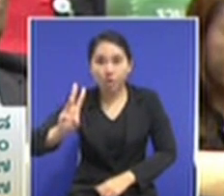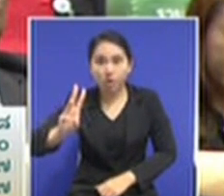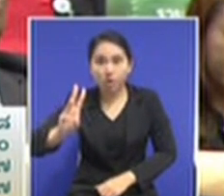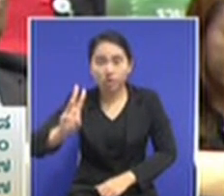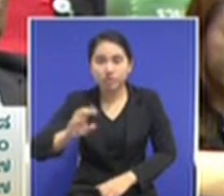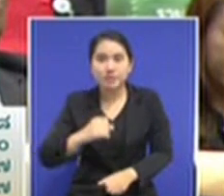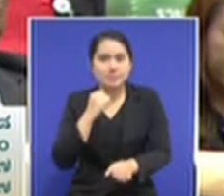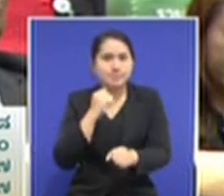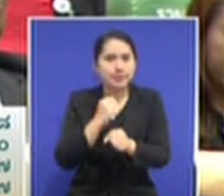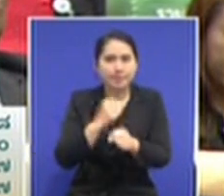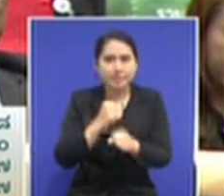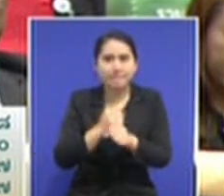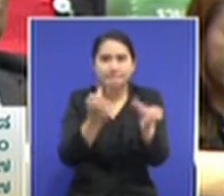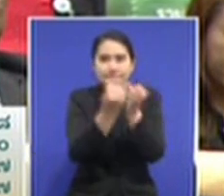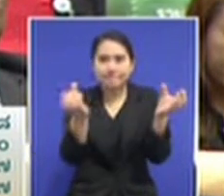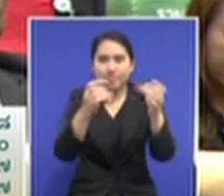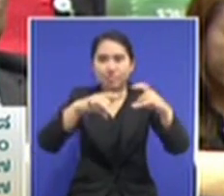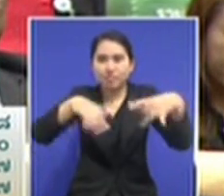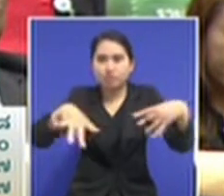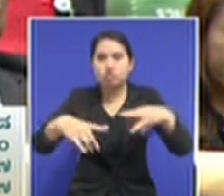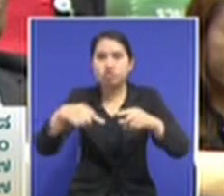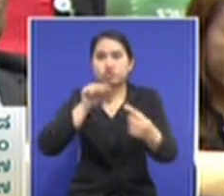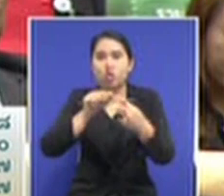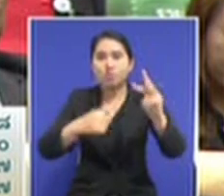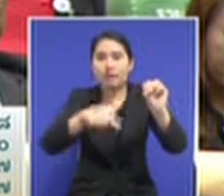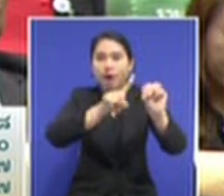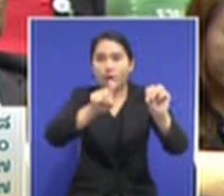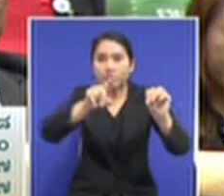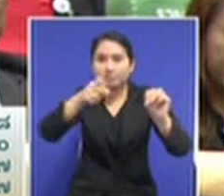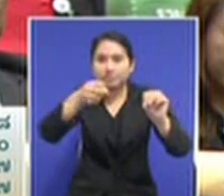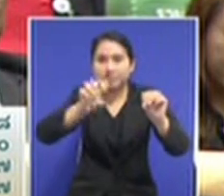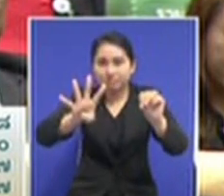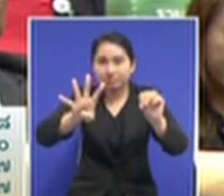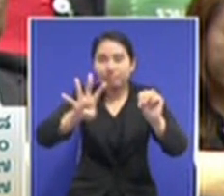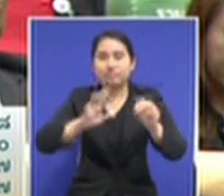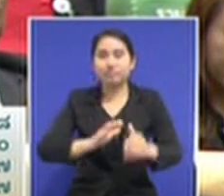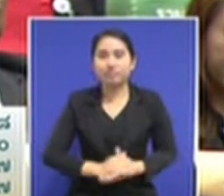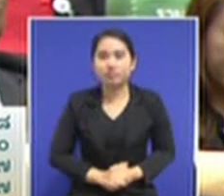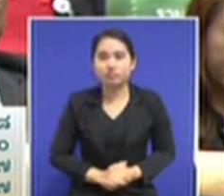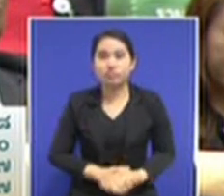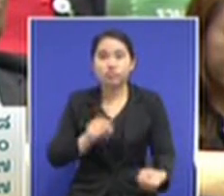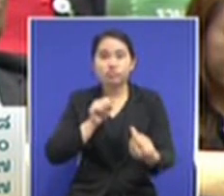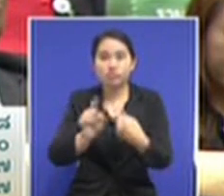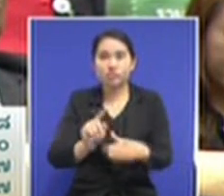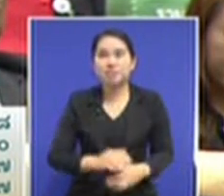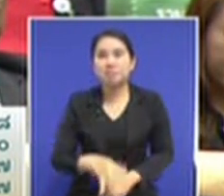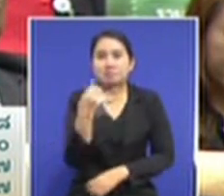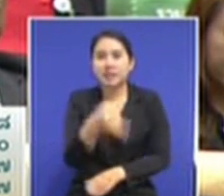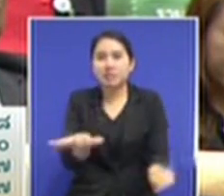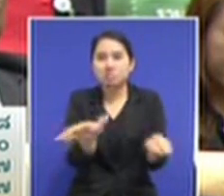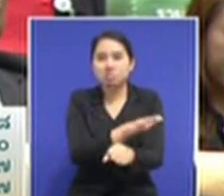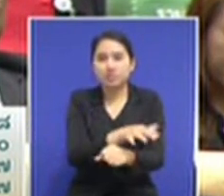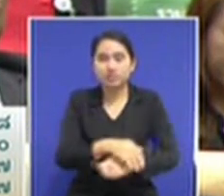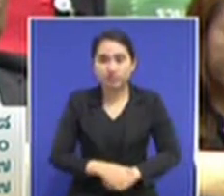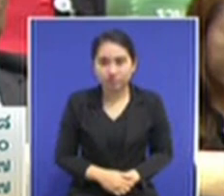Mr. Jullaphan Amon Vivad from Peer Chai Party. So the content must be quite critical of General